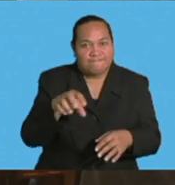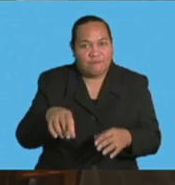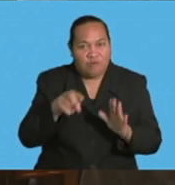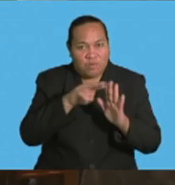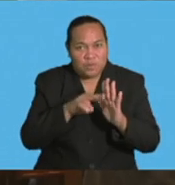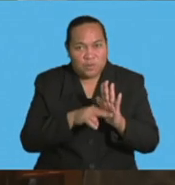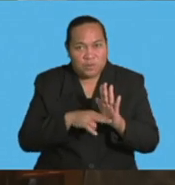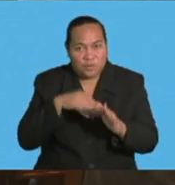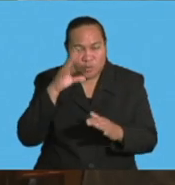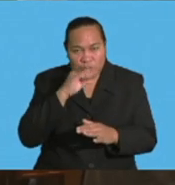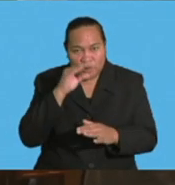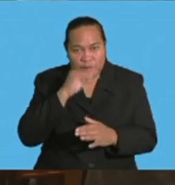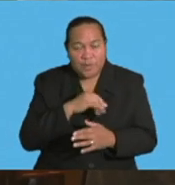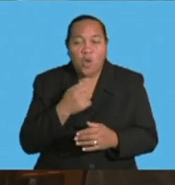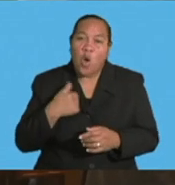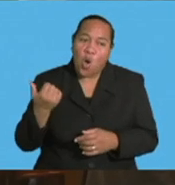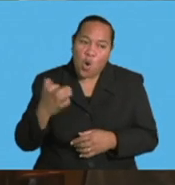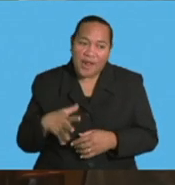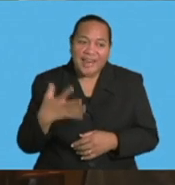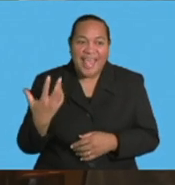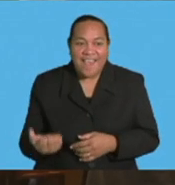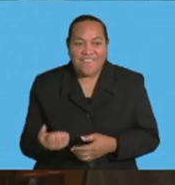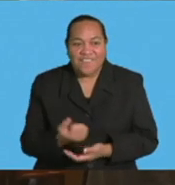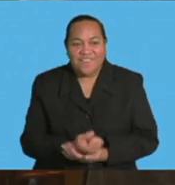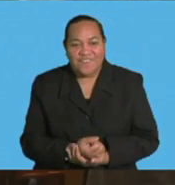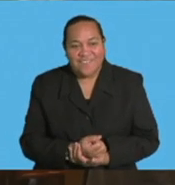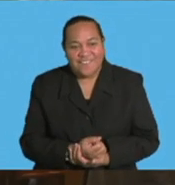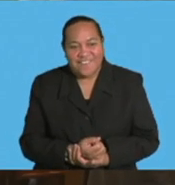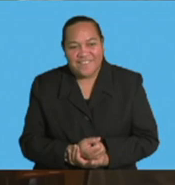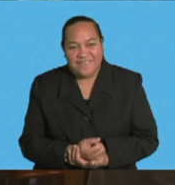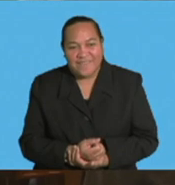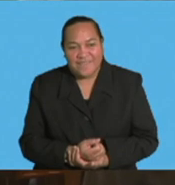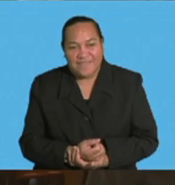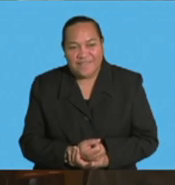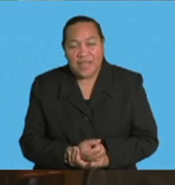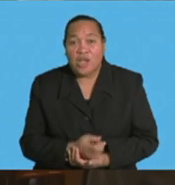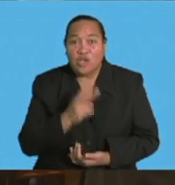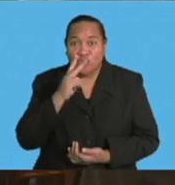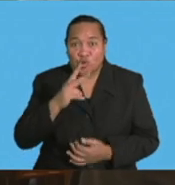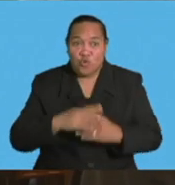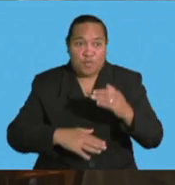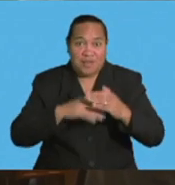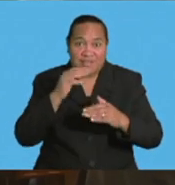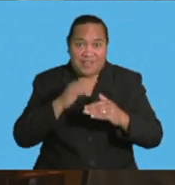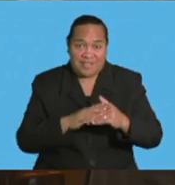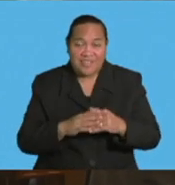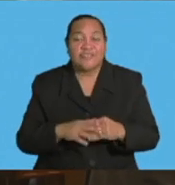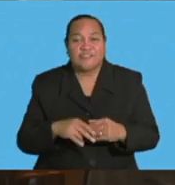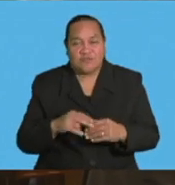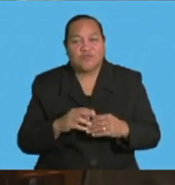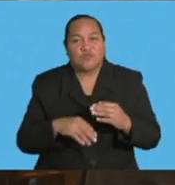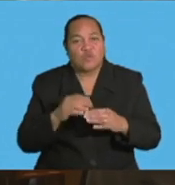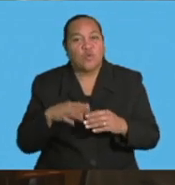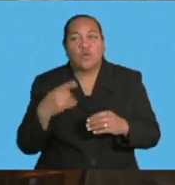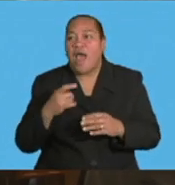two buildings in place constructed by the